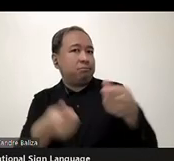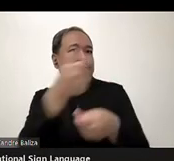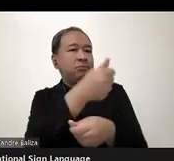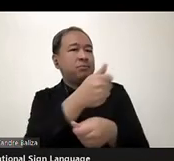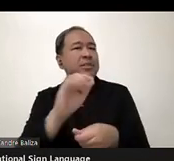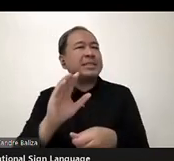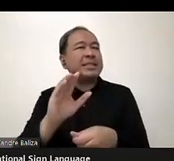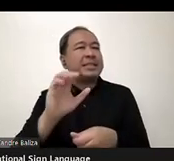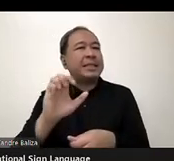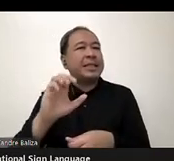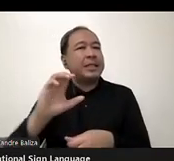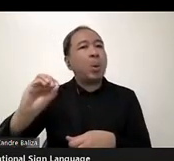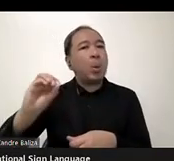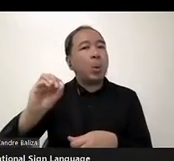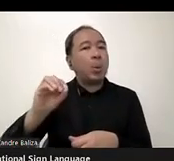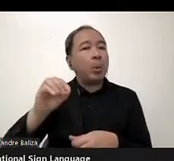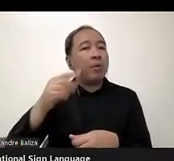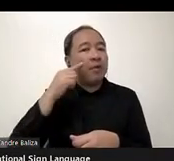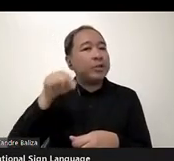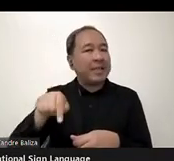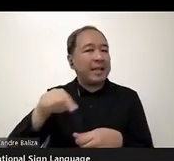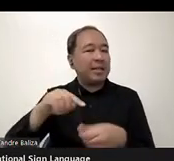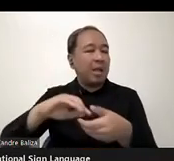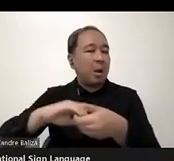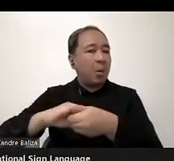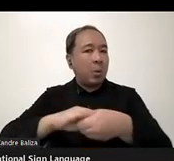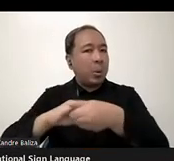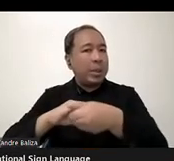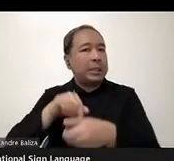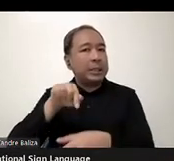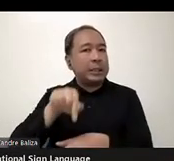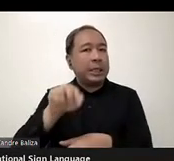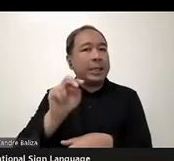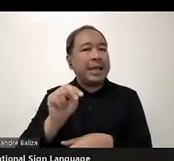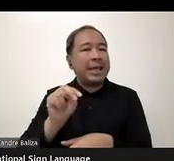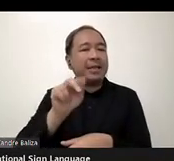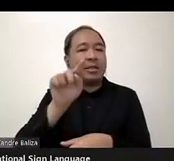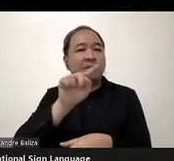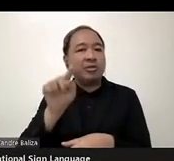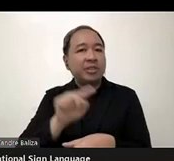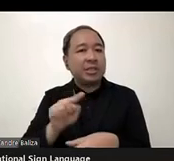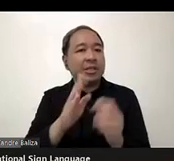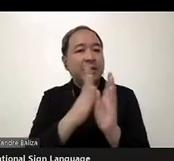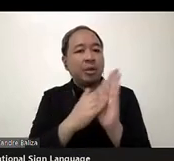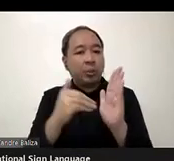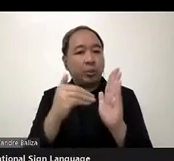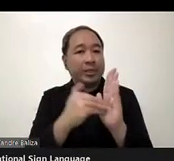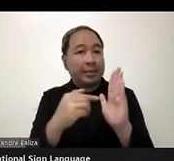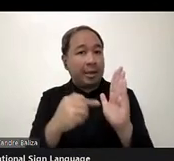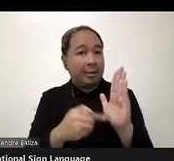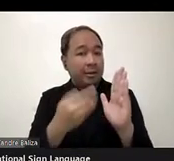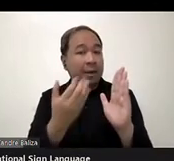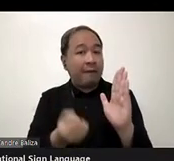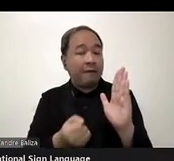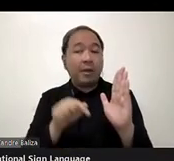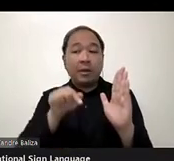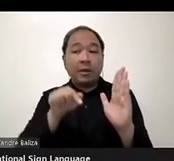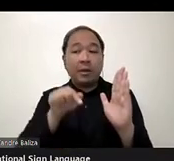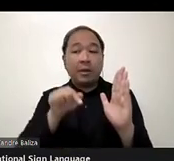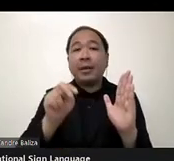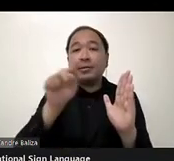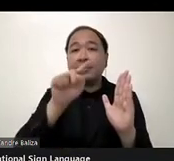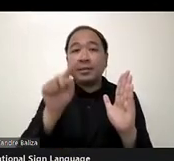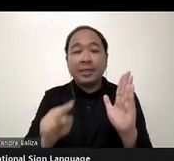a part of this session. In New Zealand, .NZ has initiated some accessibility-related